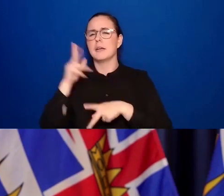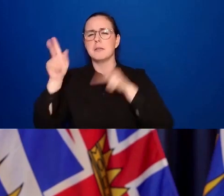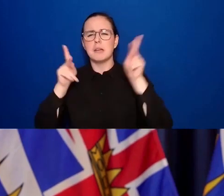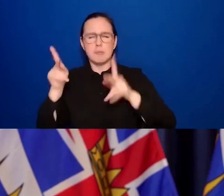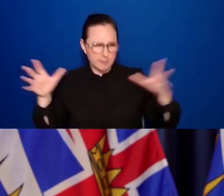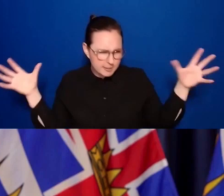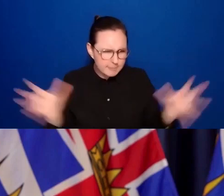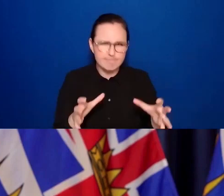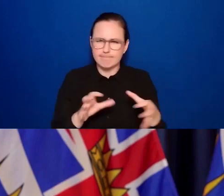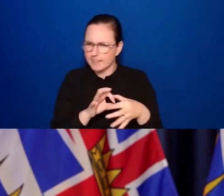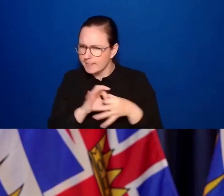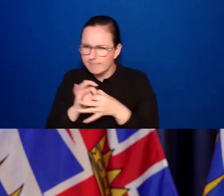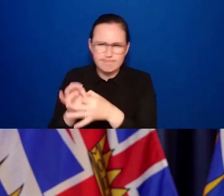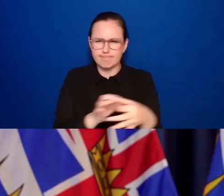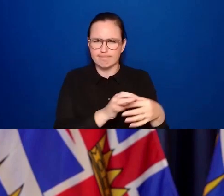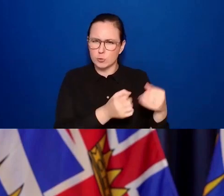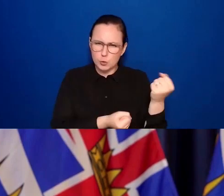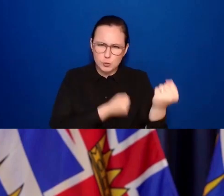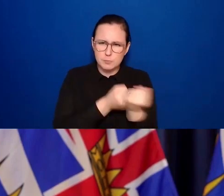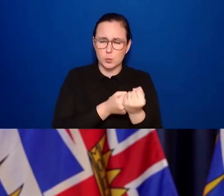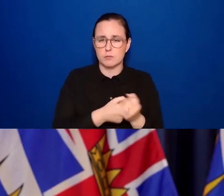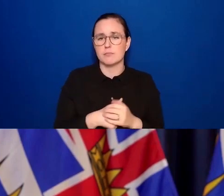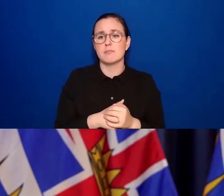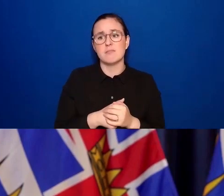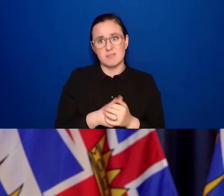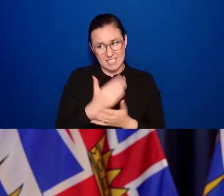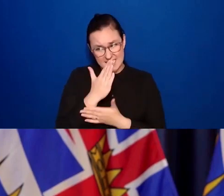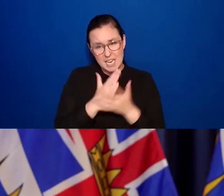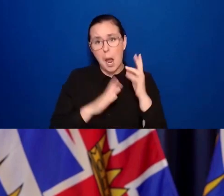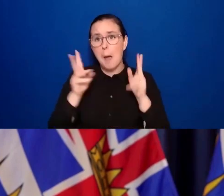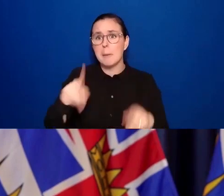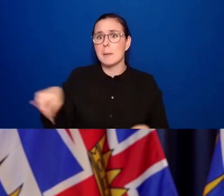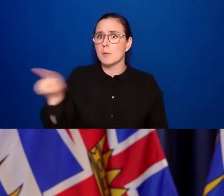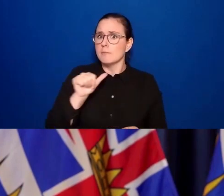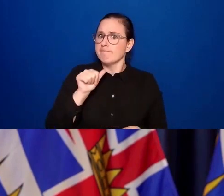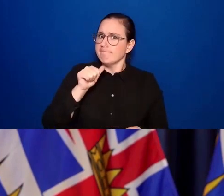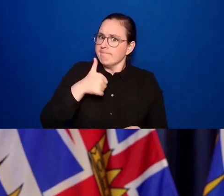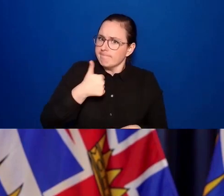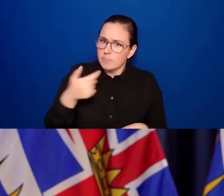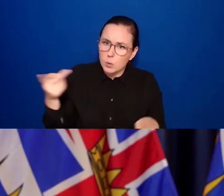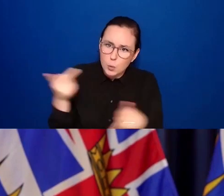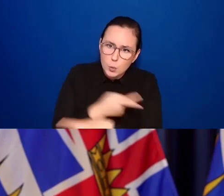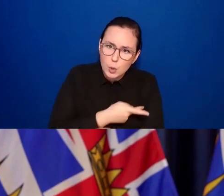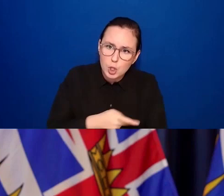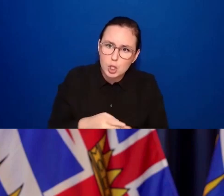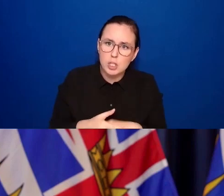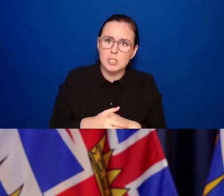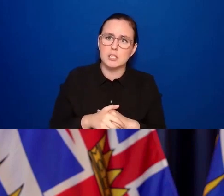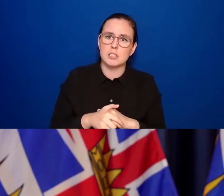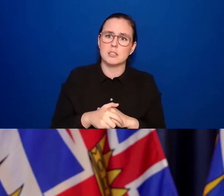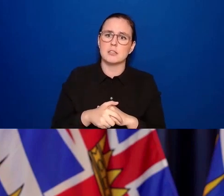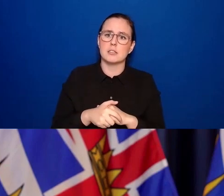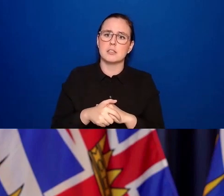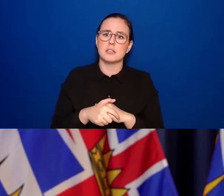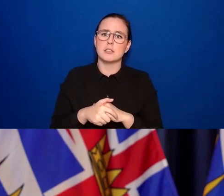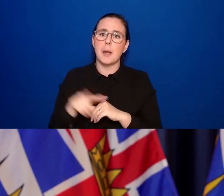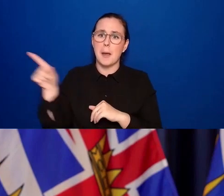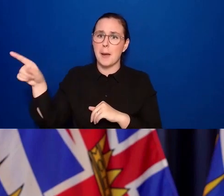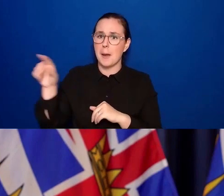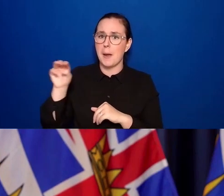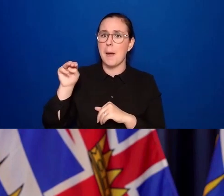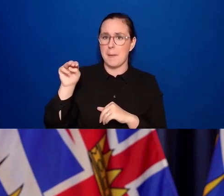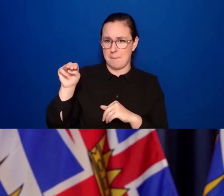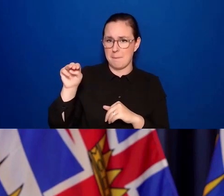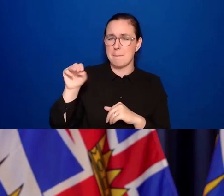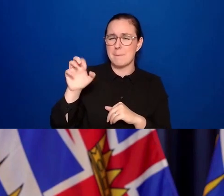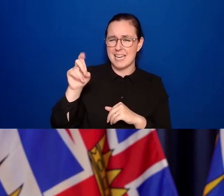is suffering at the same rate. We talked about that. Melanie Mark, the Minister of Tourism, is always quick to say, we're in the same storm,